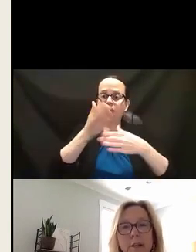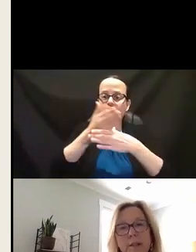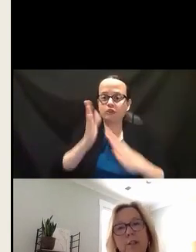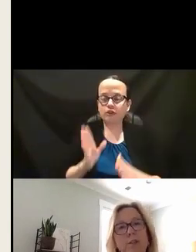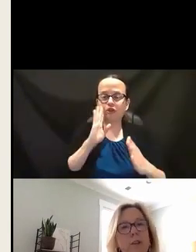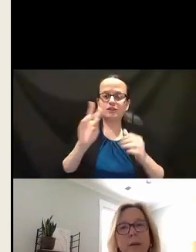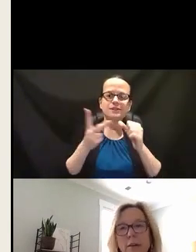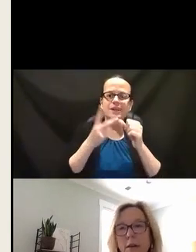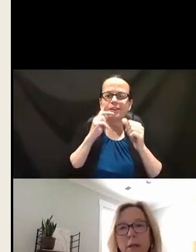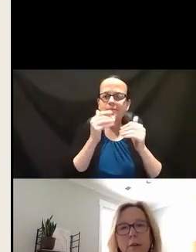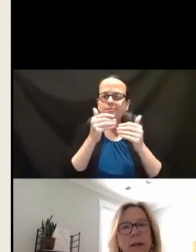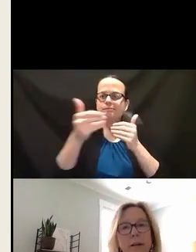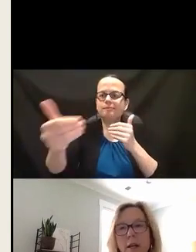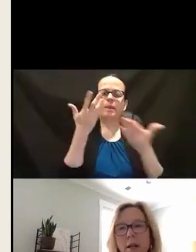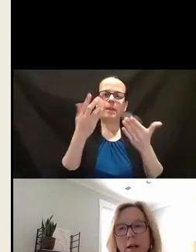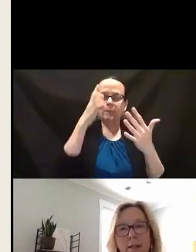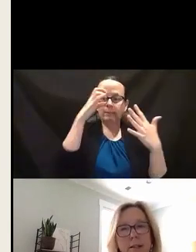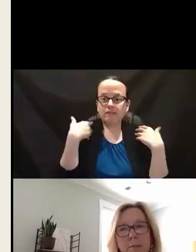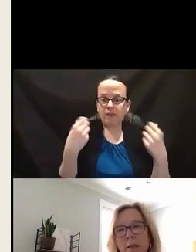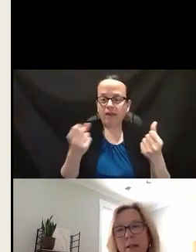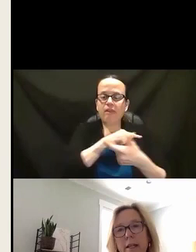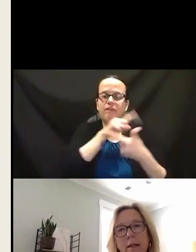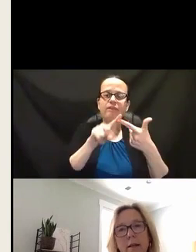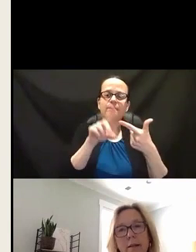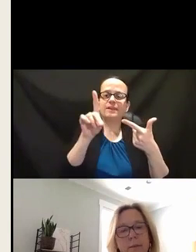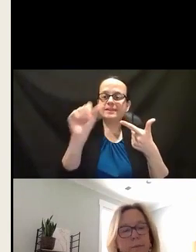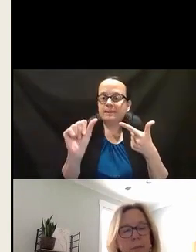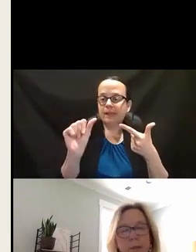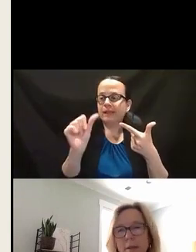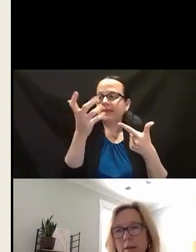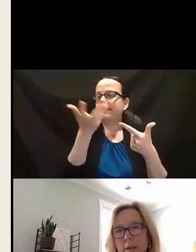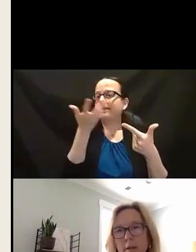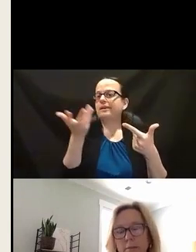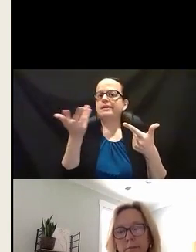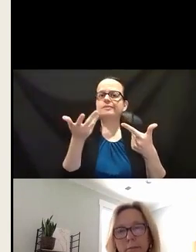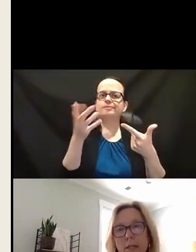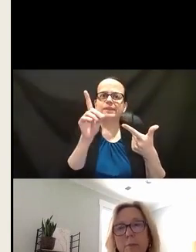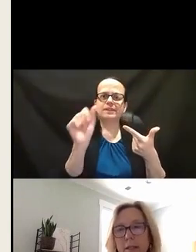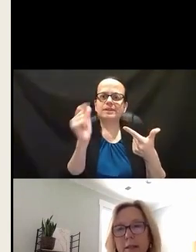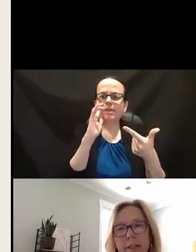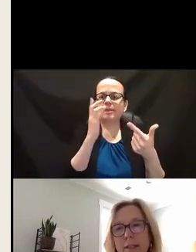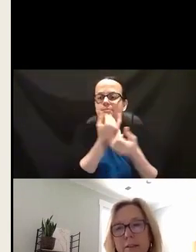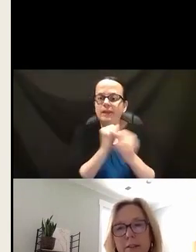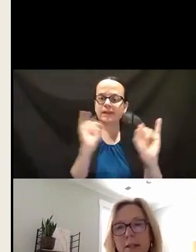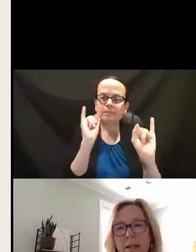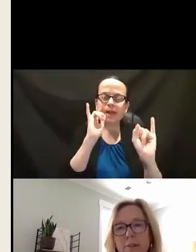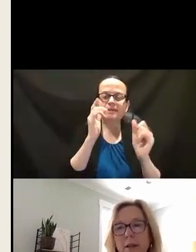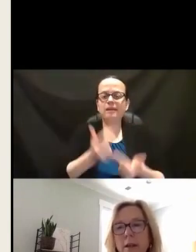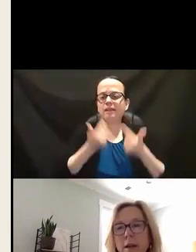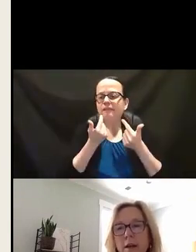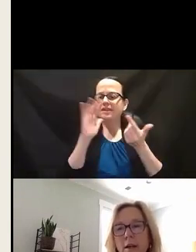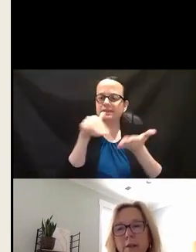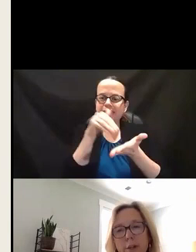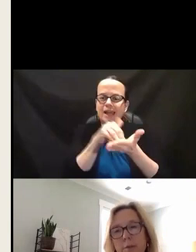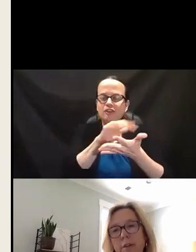transition. So you might look at mental health, disability, independent living centers, et cetera,